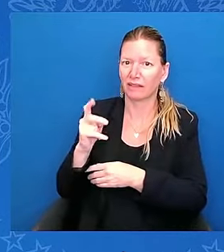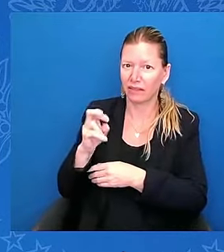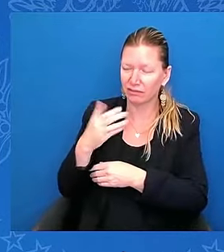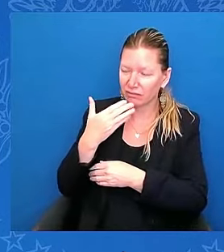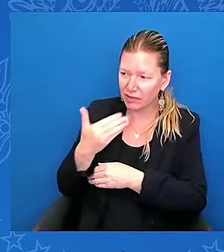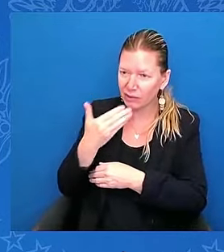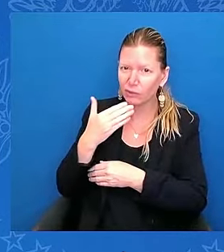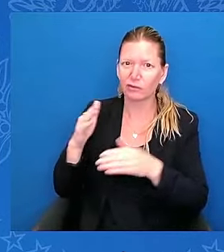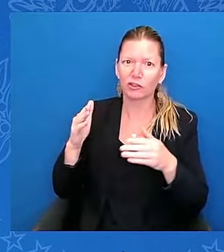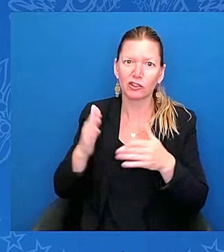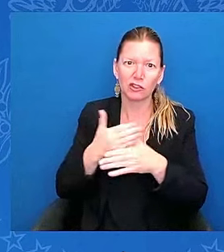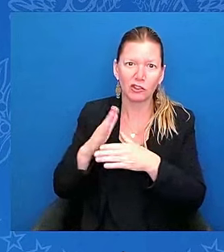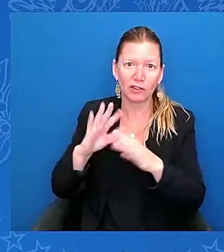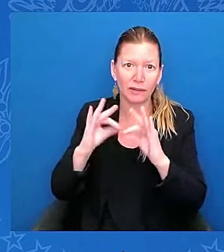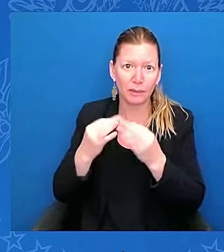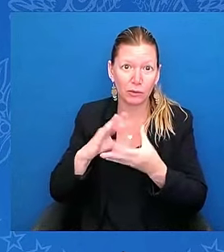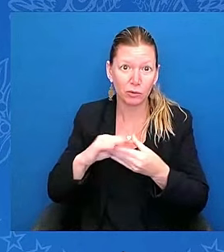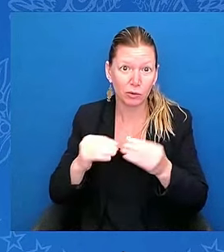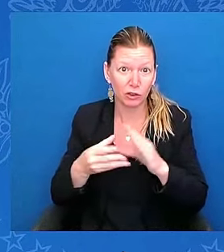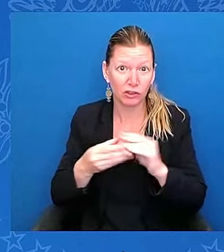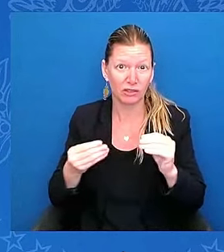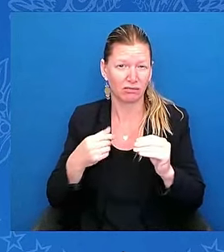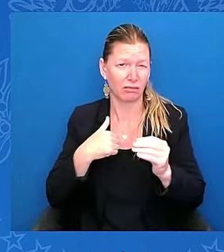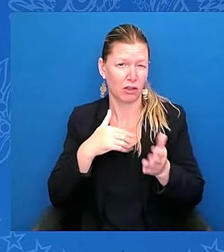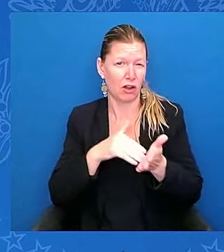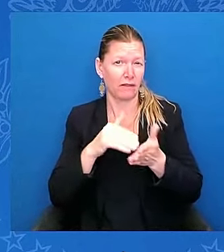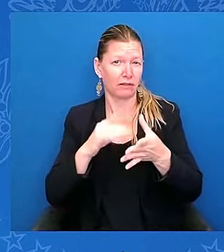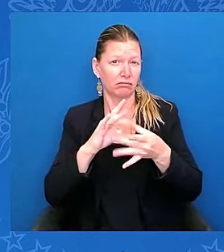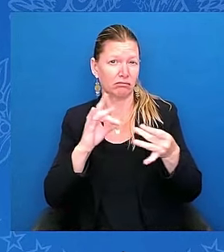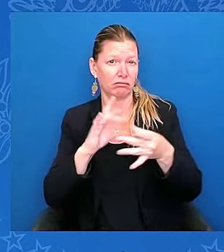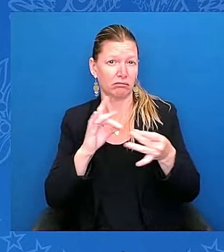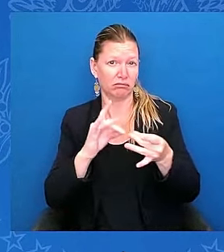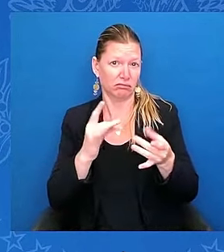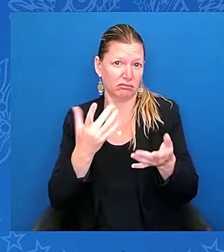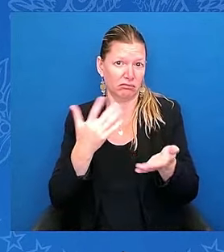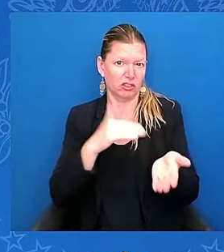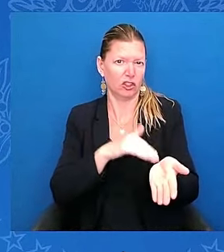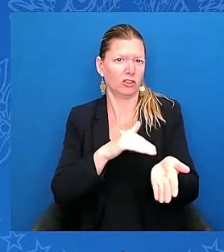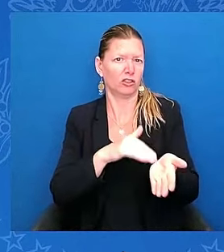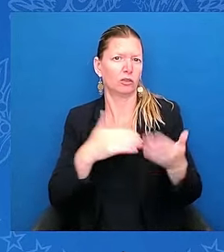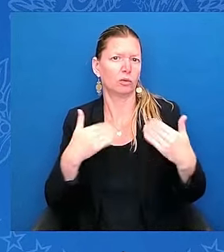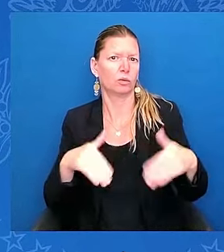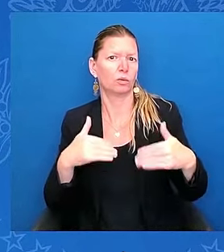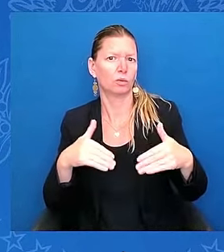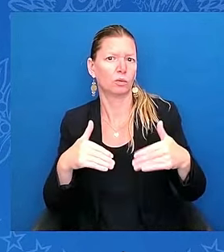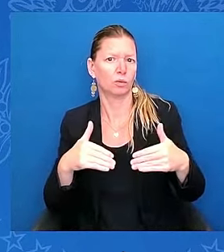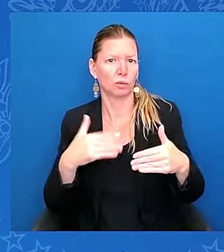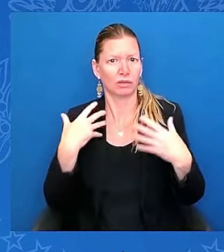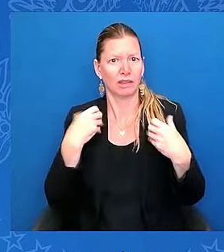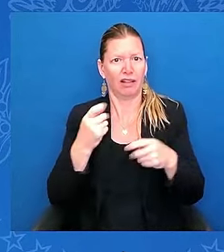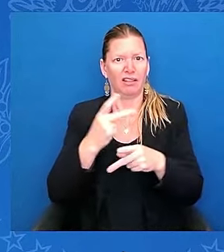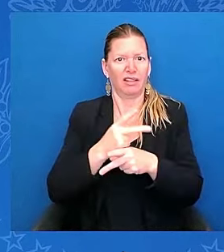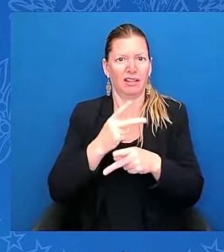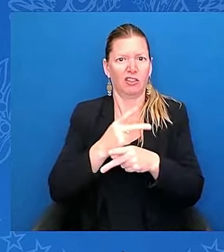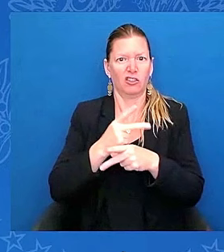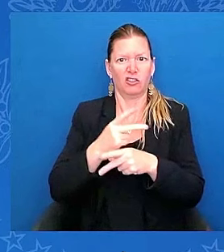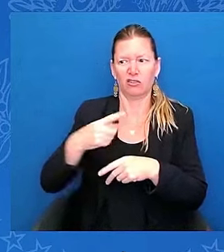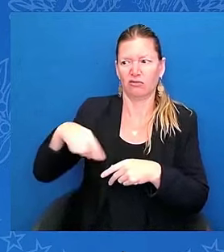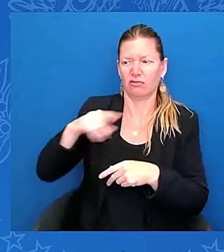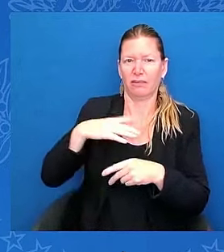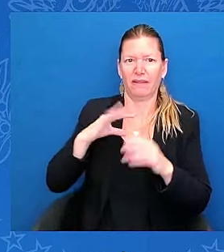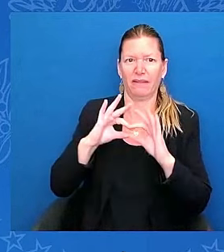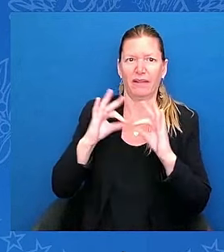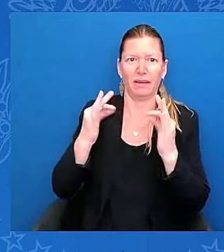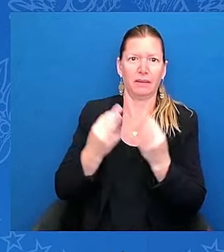Spent a lot of time in hospitals and for our family. My — anyway. And